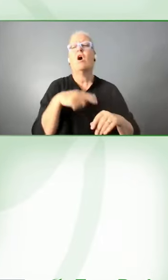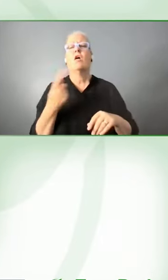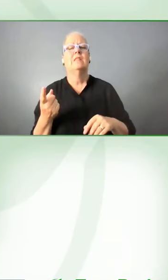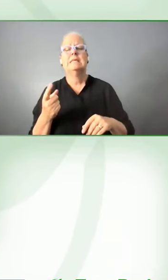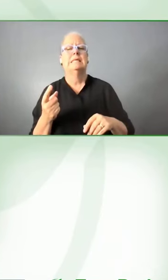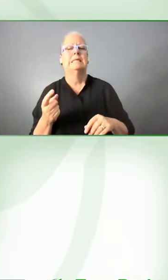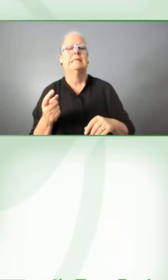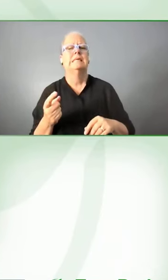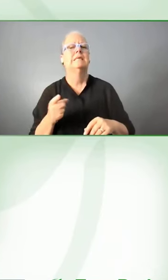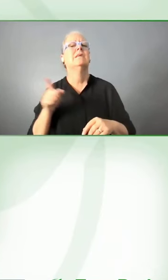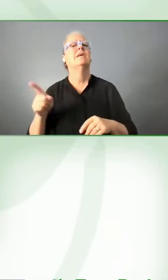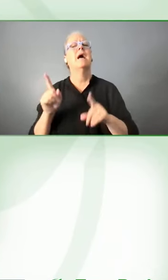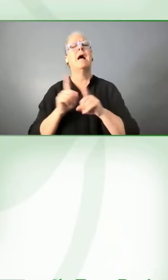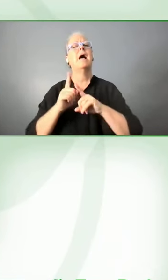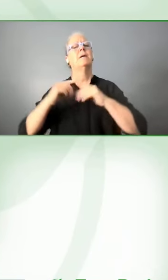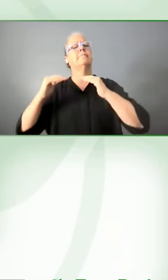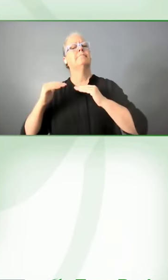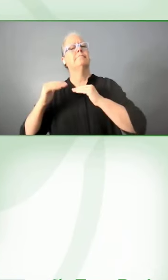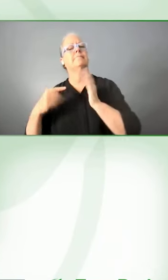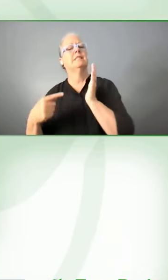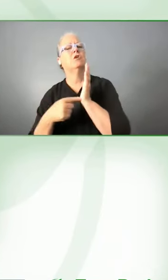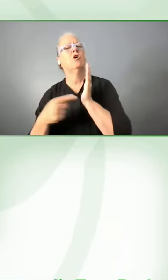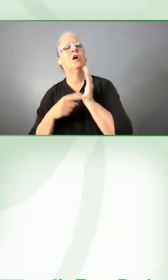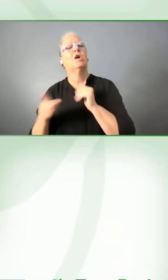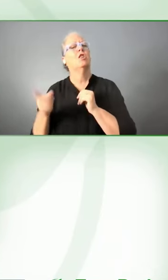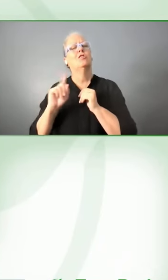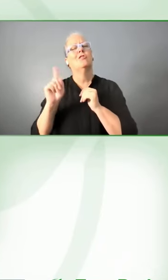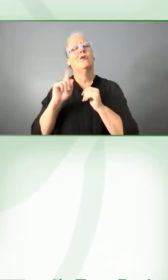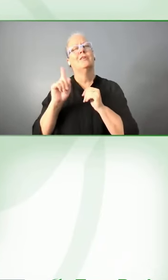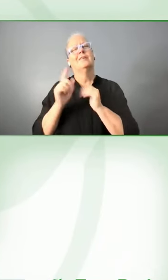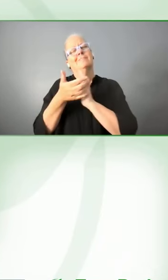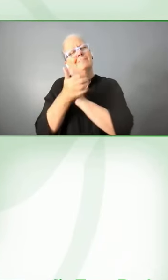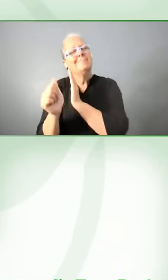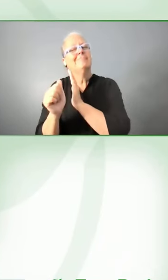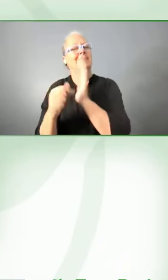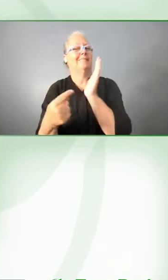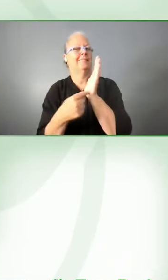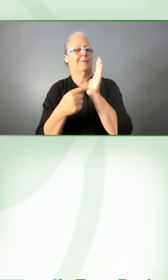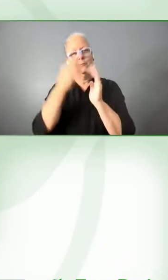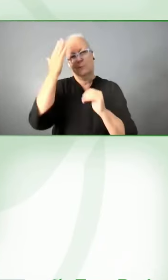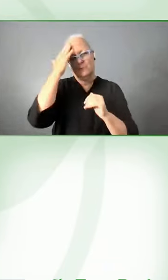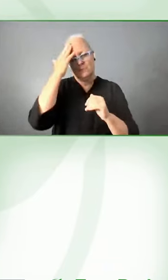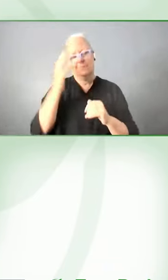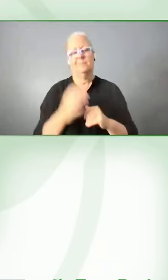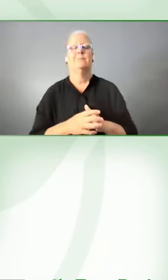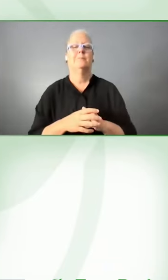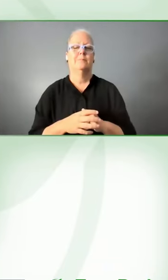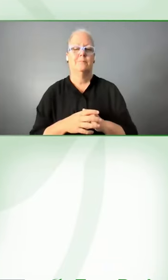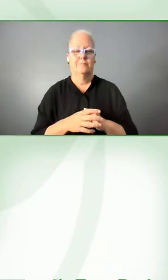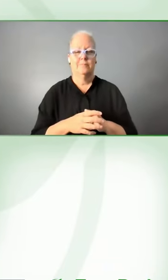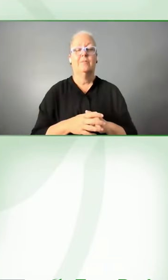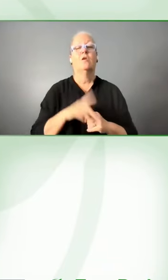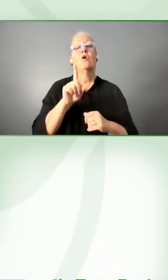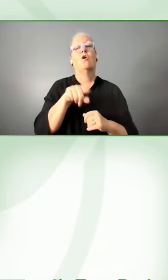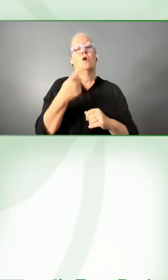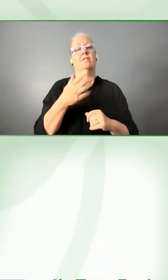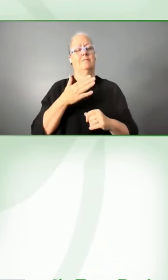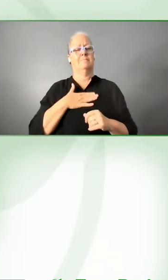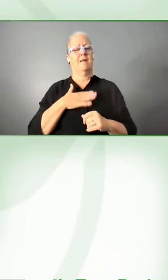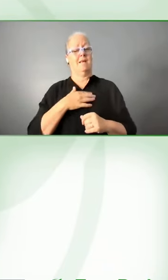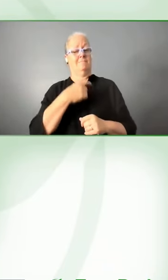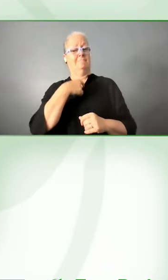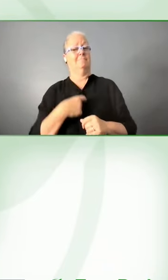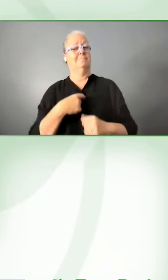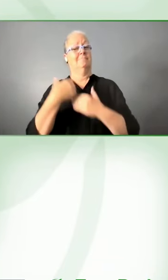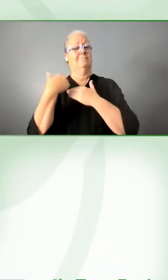solutions I'm really fortunate as well that one of my other hats that I wear as of last year I was